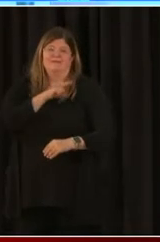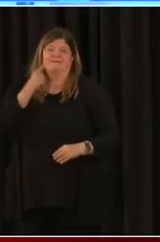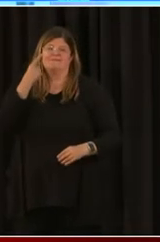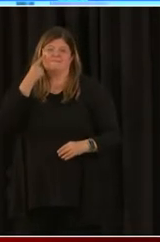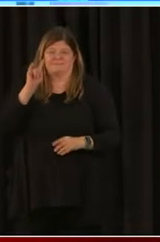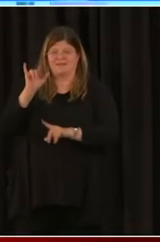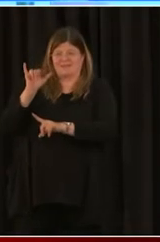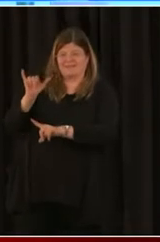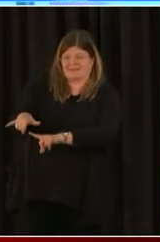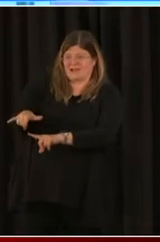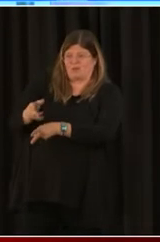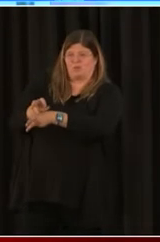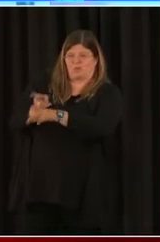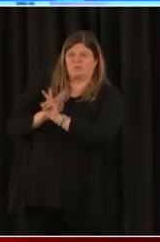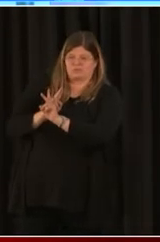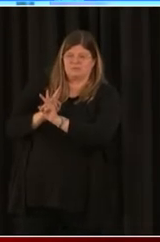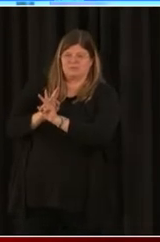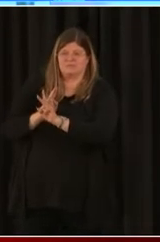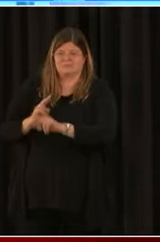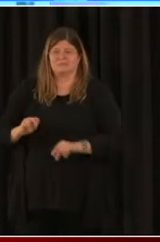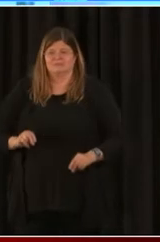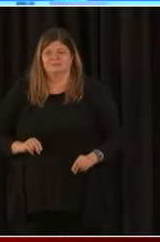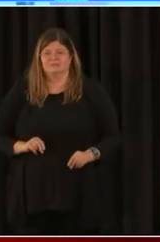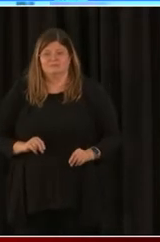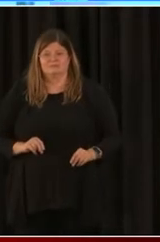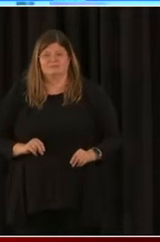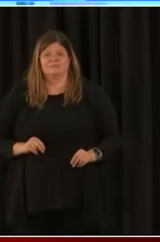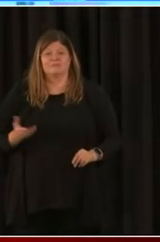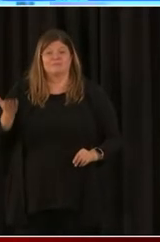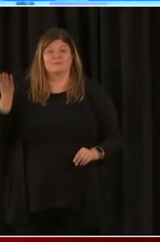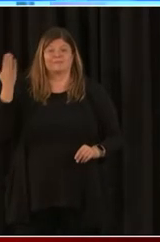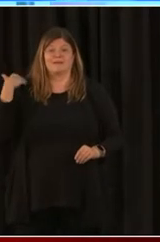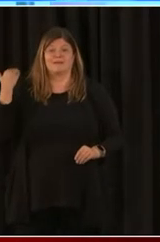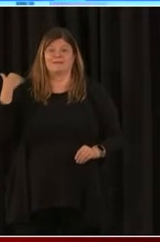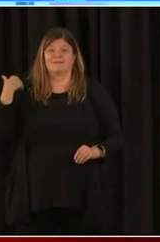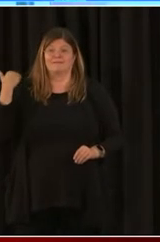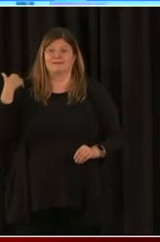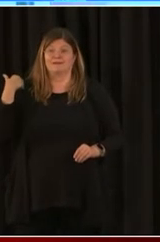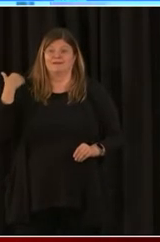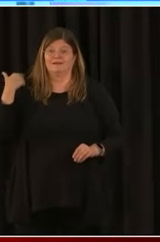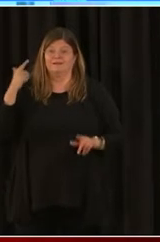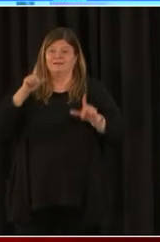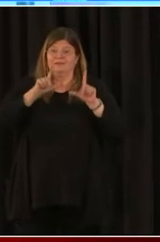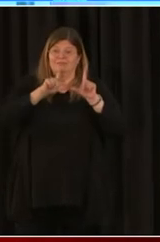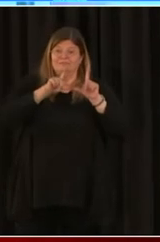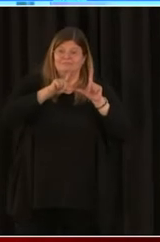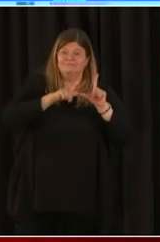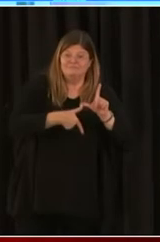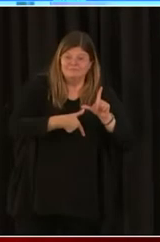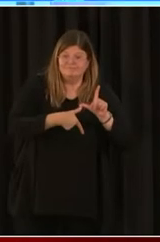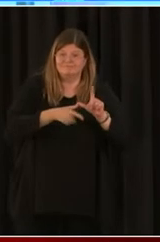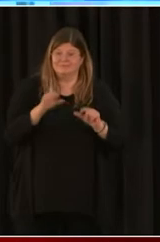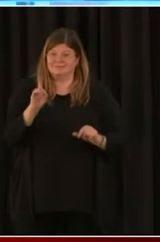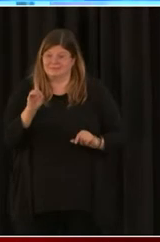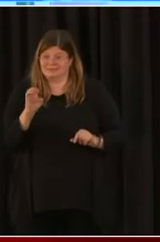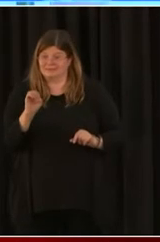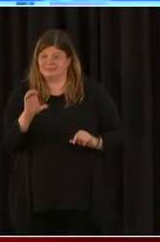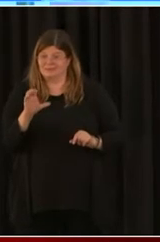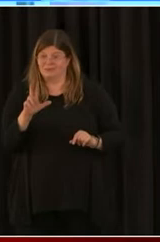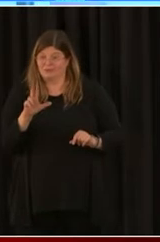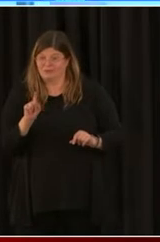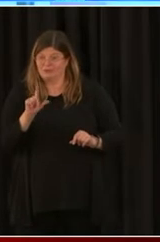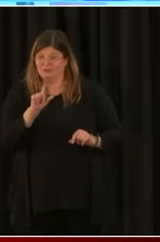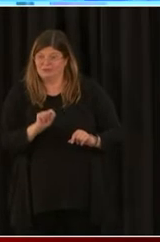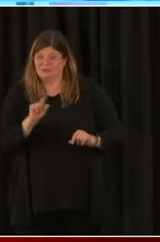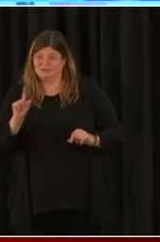2021 because it was set to expire, well, it actually expired as of December 31, 2020. So now